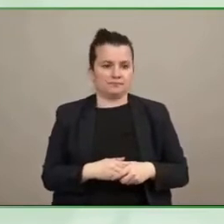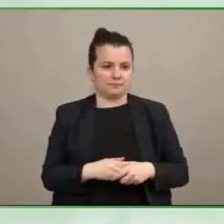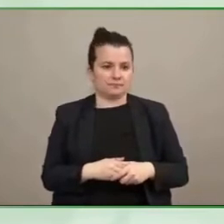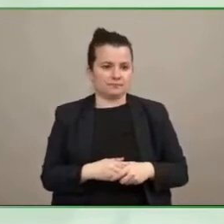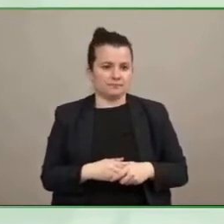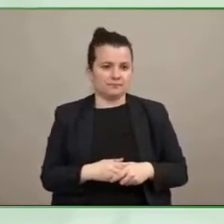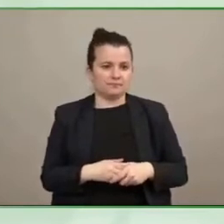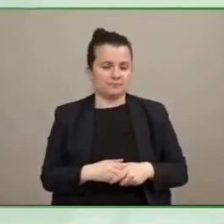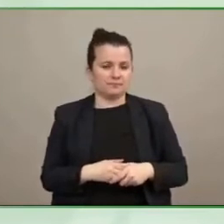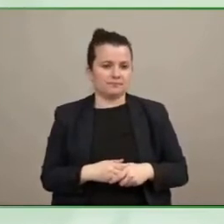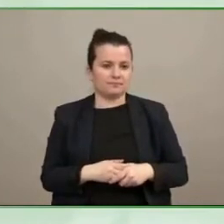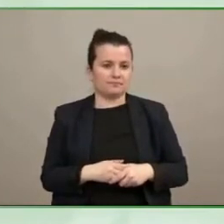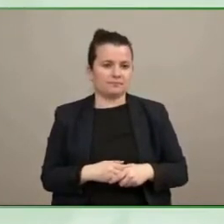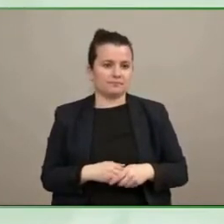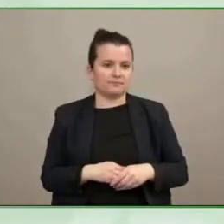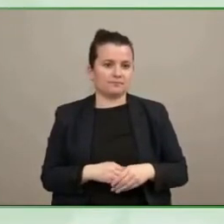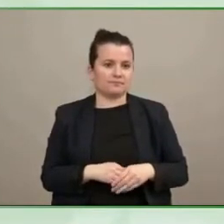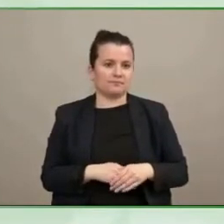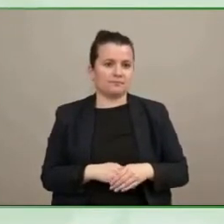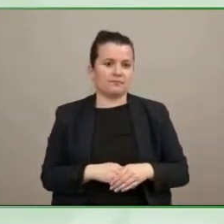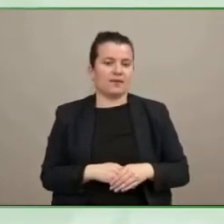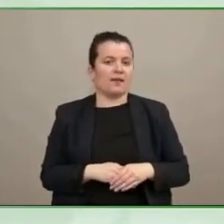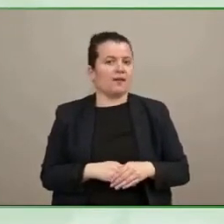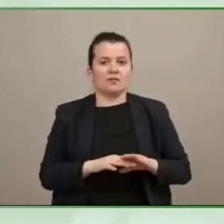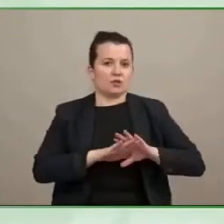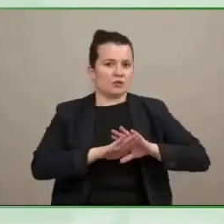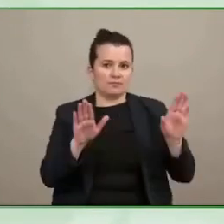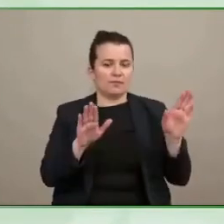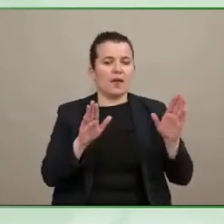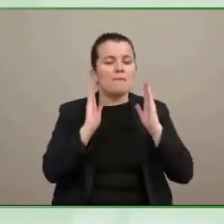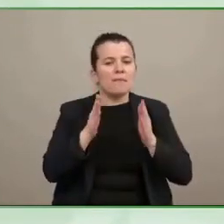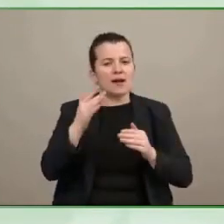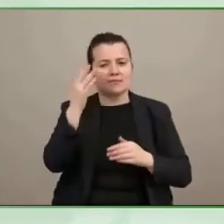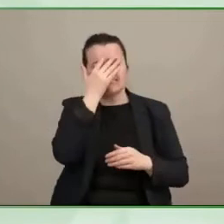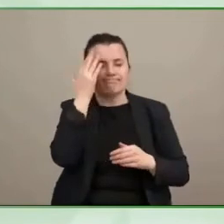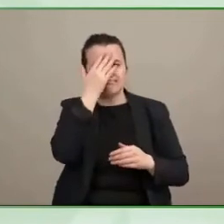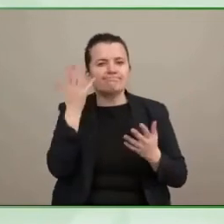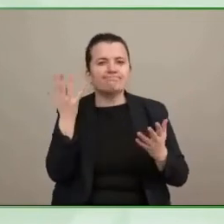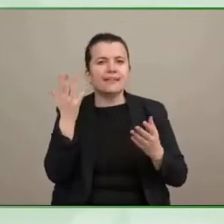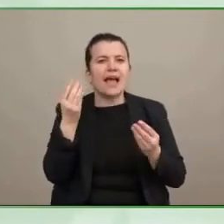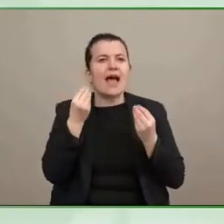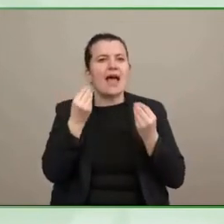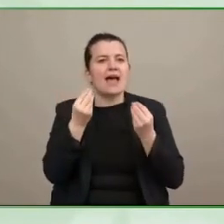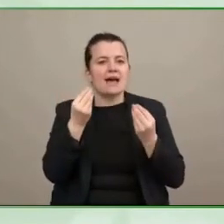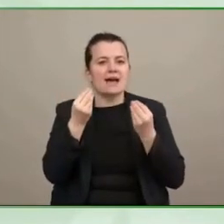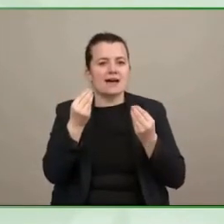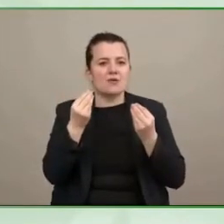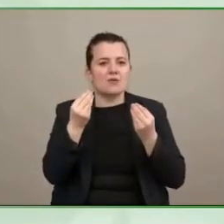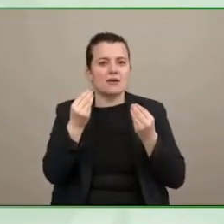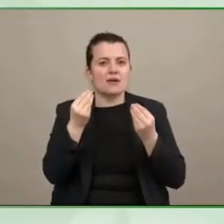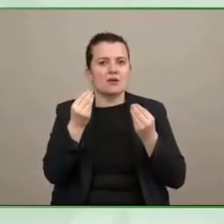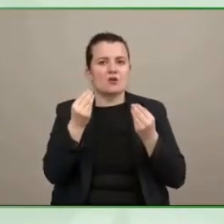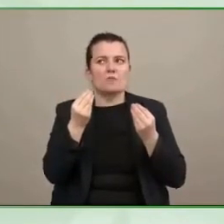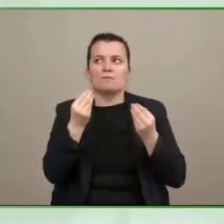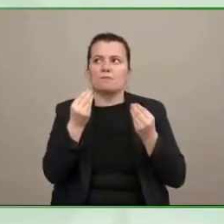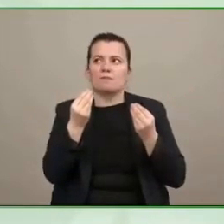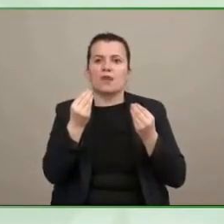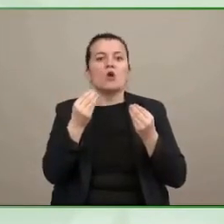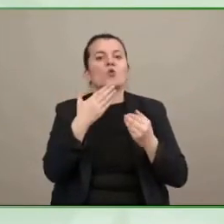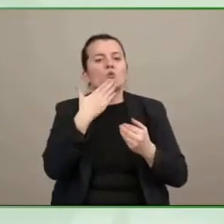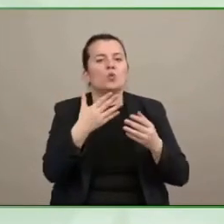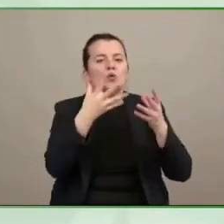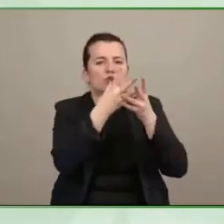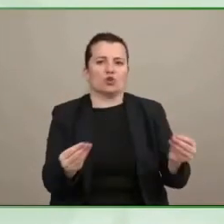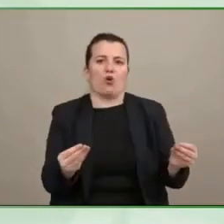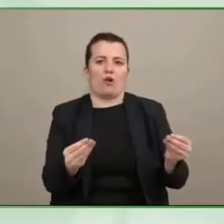that's more let's focus on that issue figure out how we can come up to a good solution but let's not throw the baby out